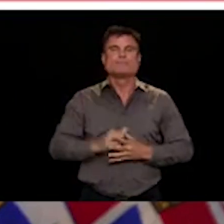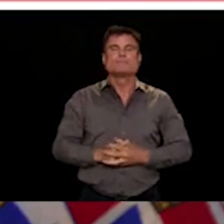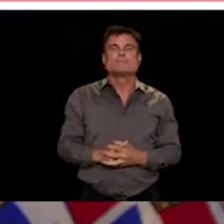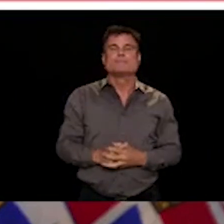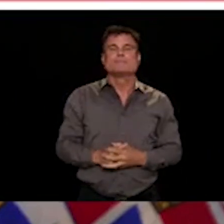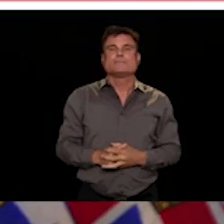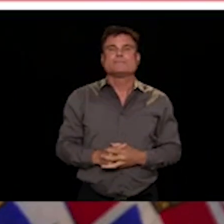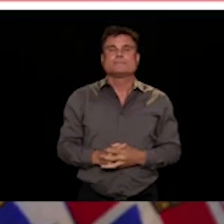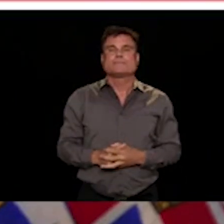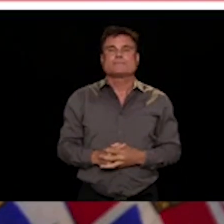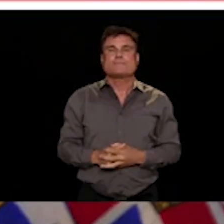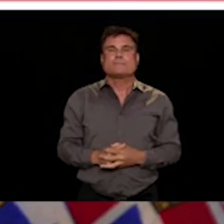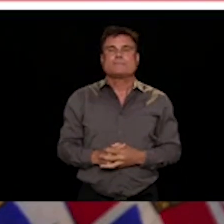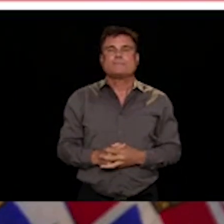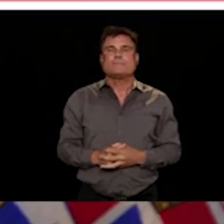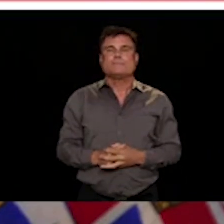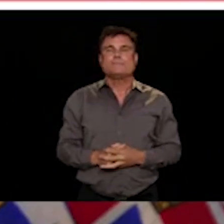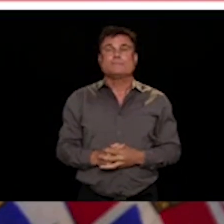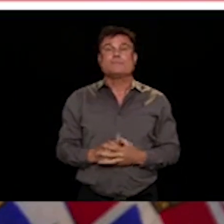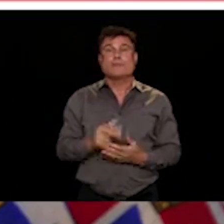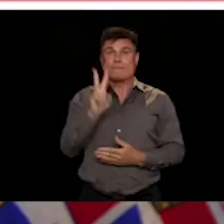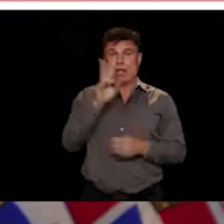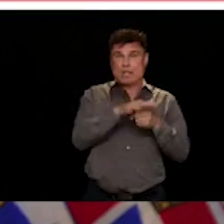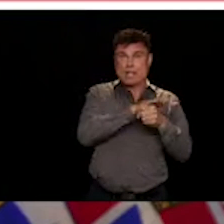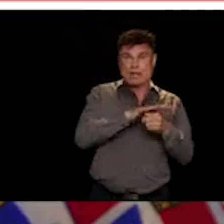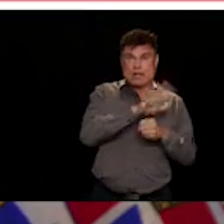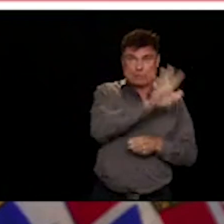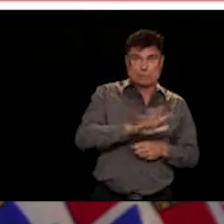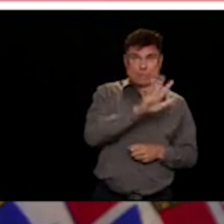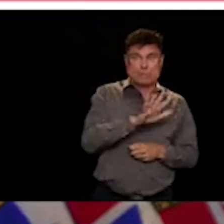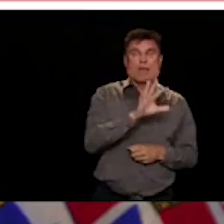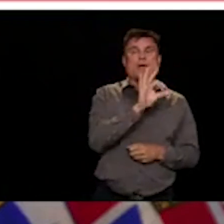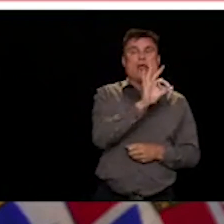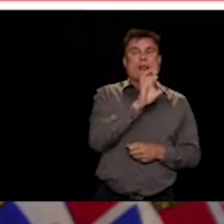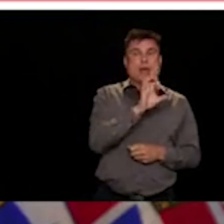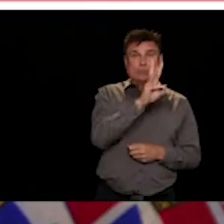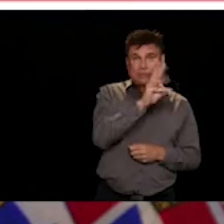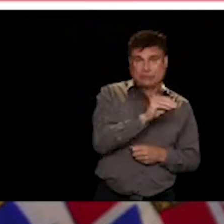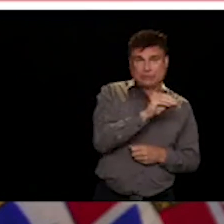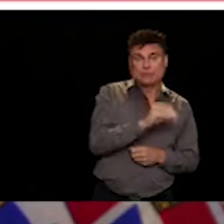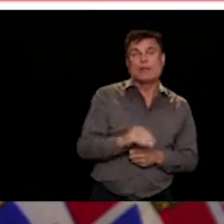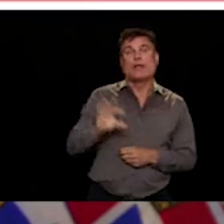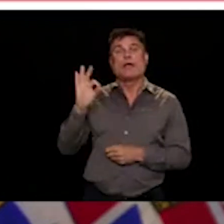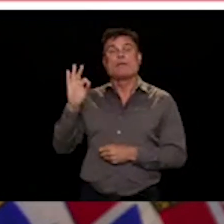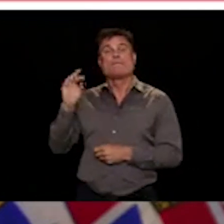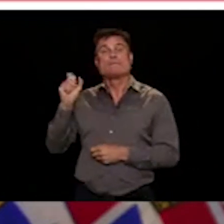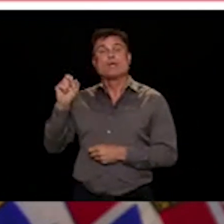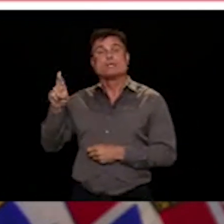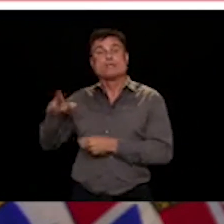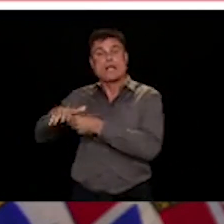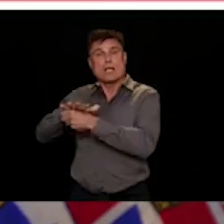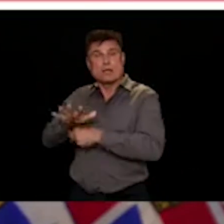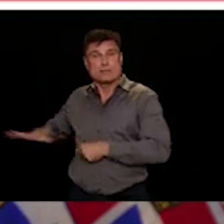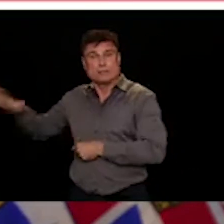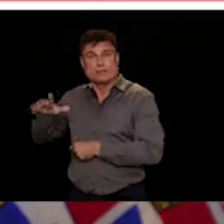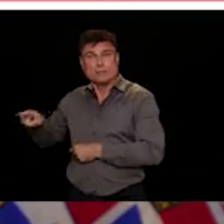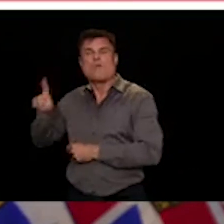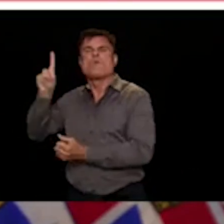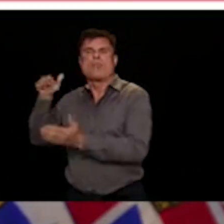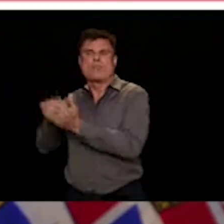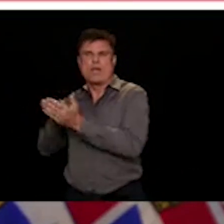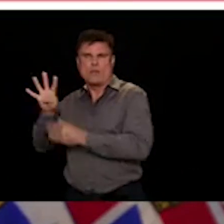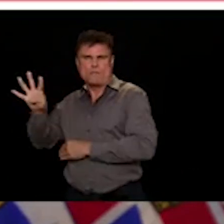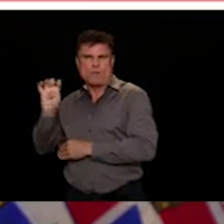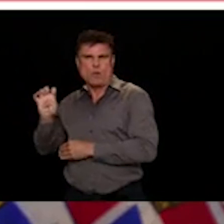That includes 960 people in the Vancouver Coastal Health Region, 1,480 people in the